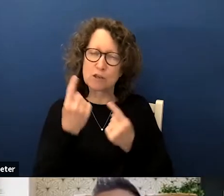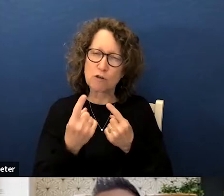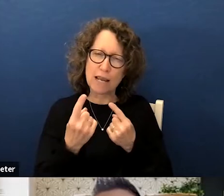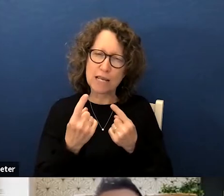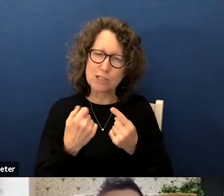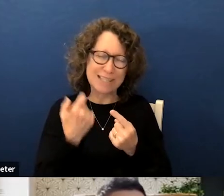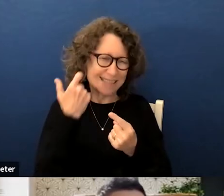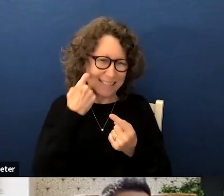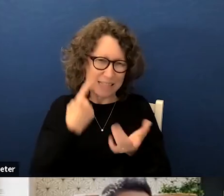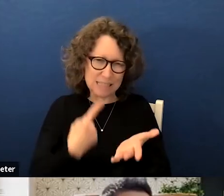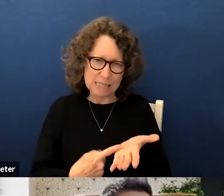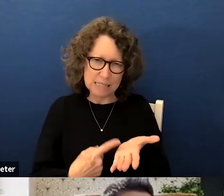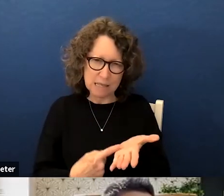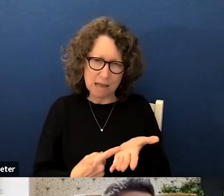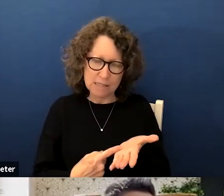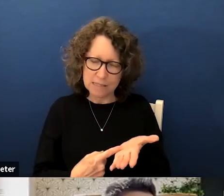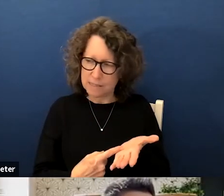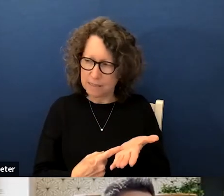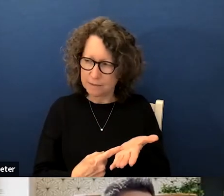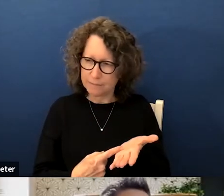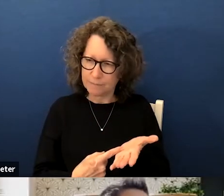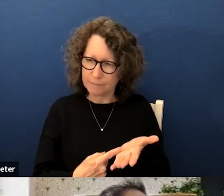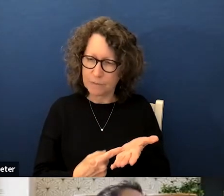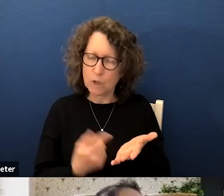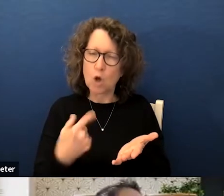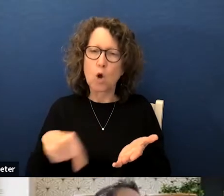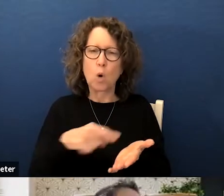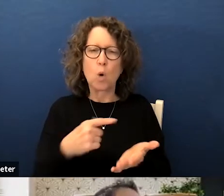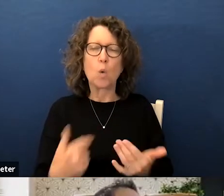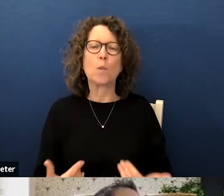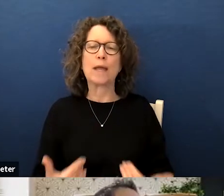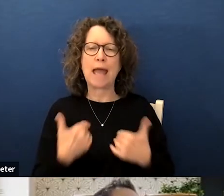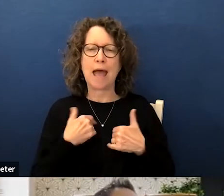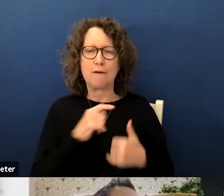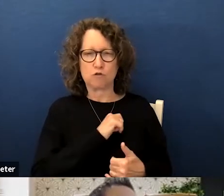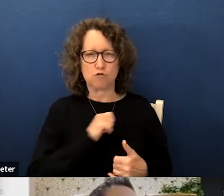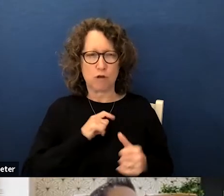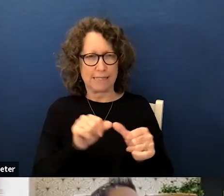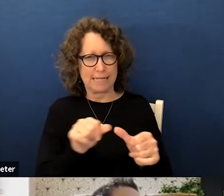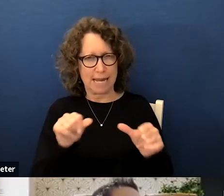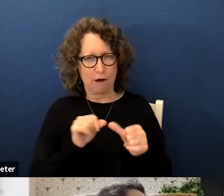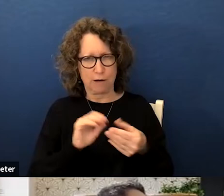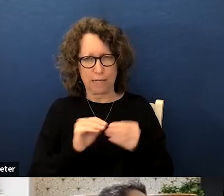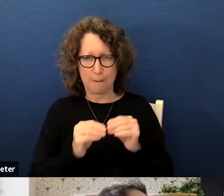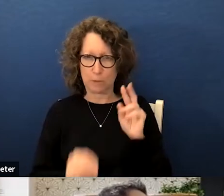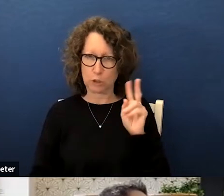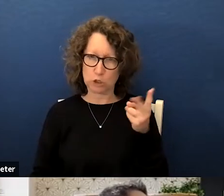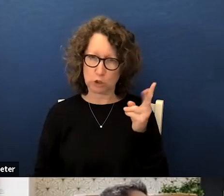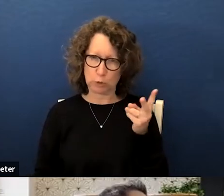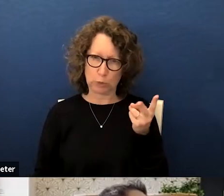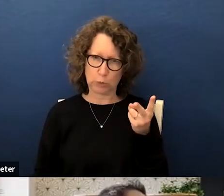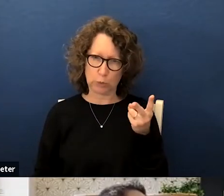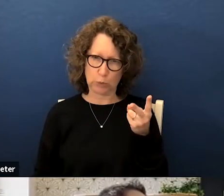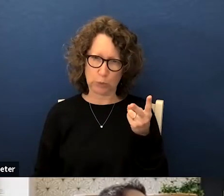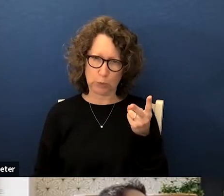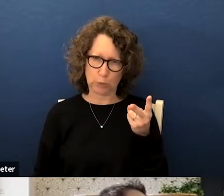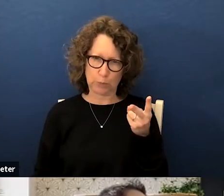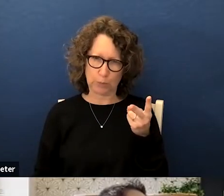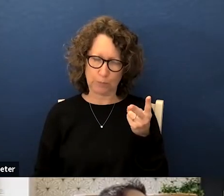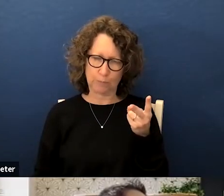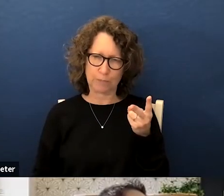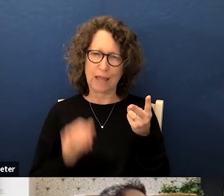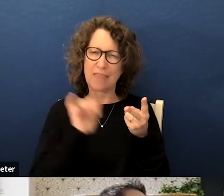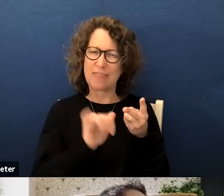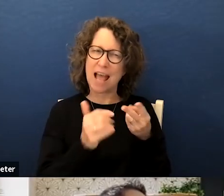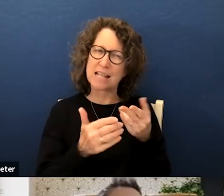discussed um by the public you do have trusty area number two which um is the